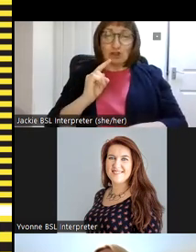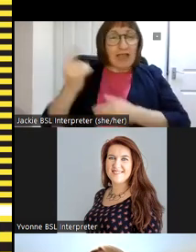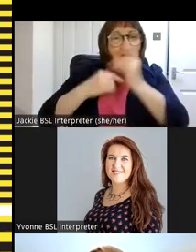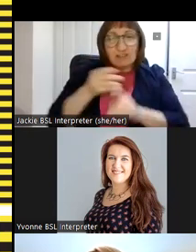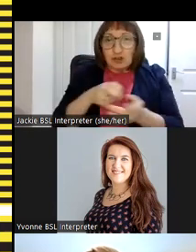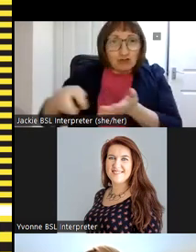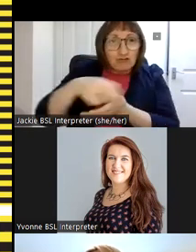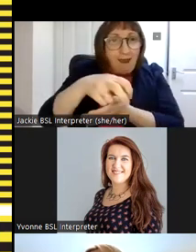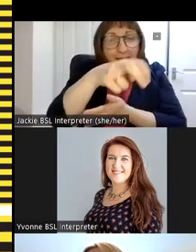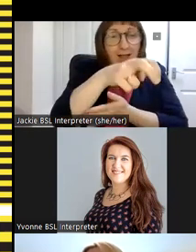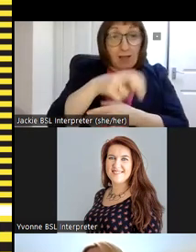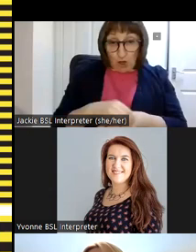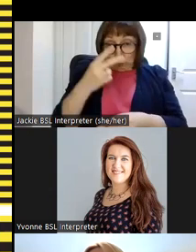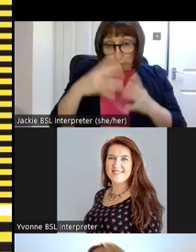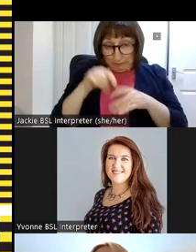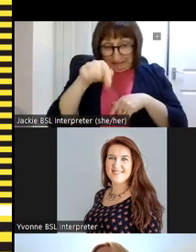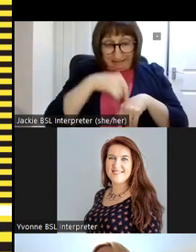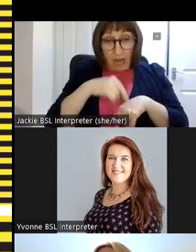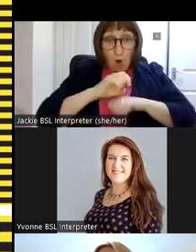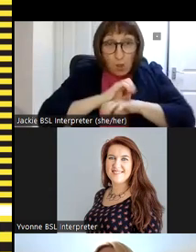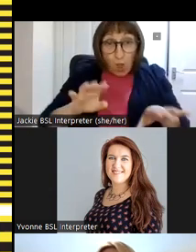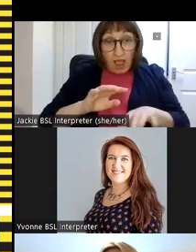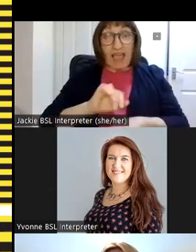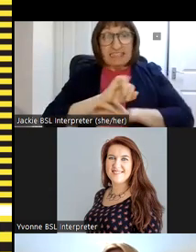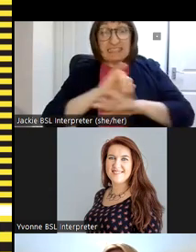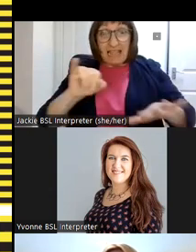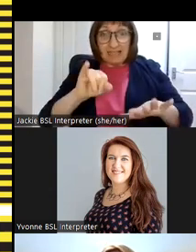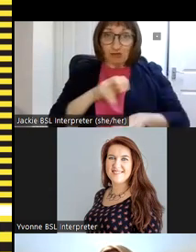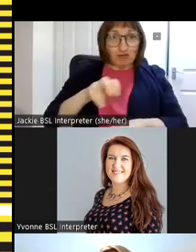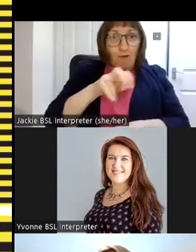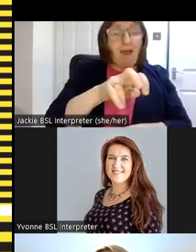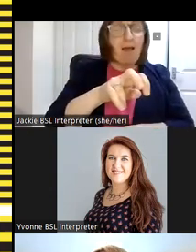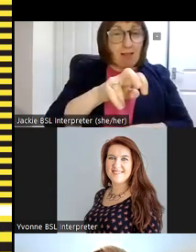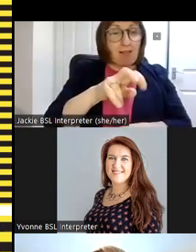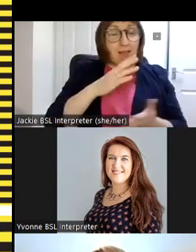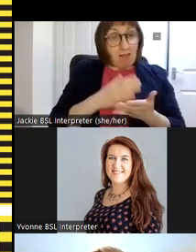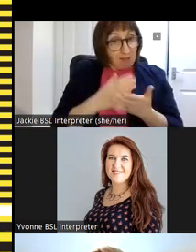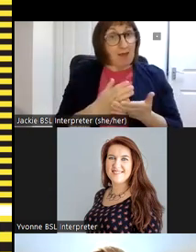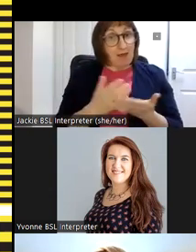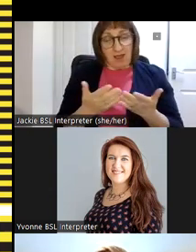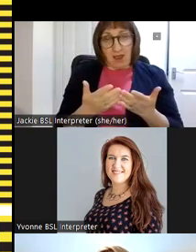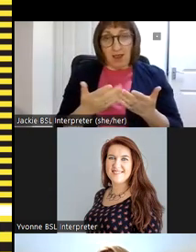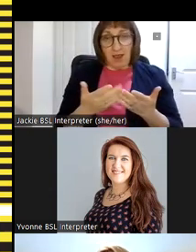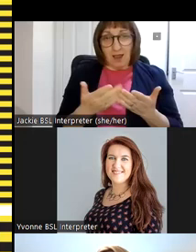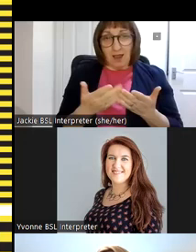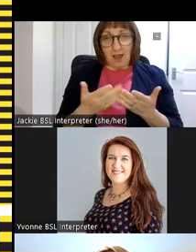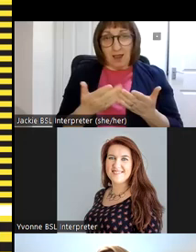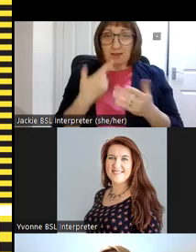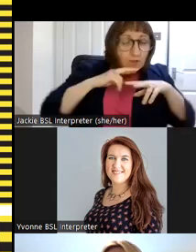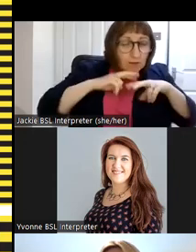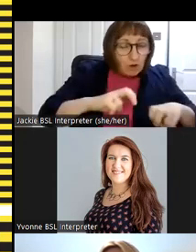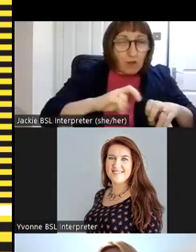so and in a few weeks time we'll actually be launching our sixth trail so as well as geology and